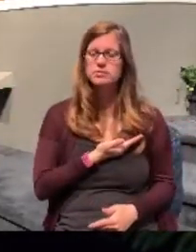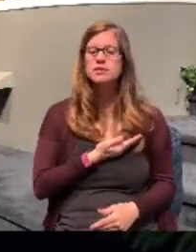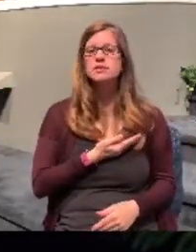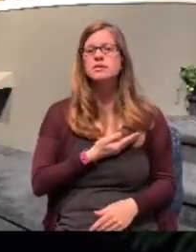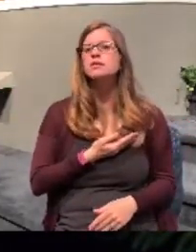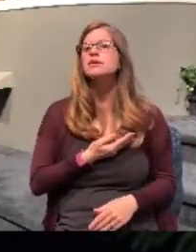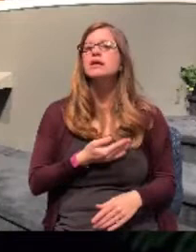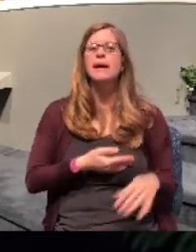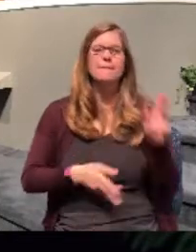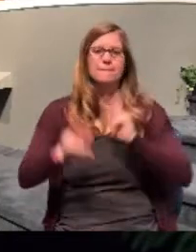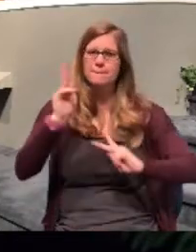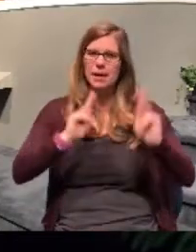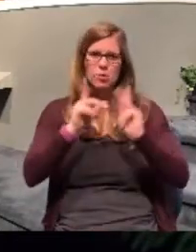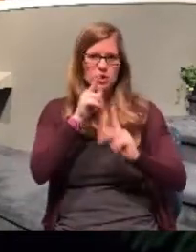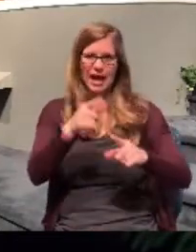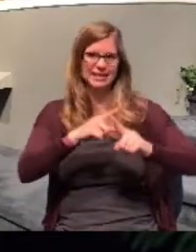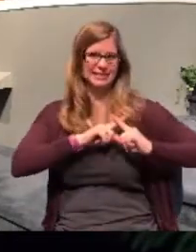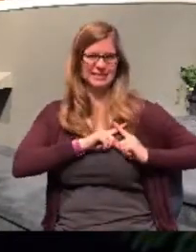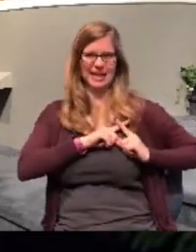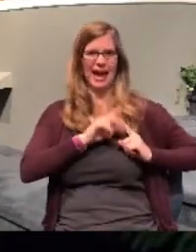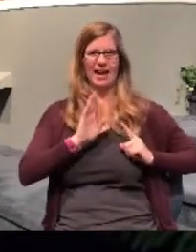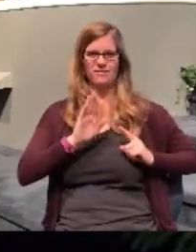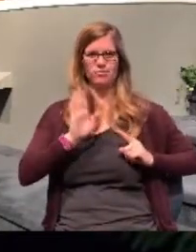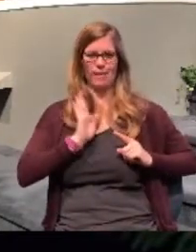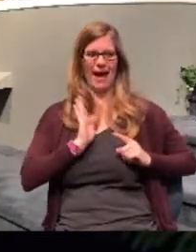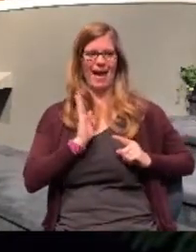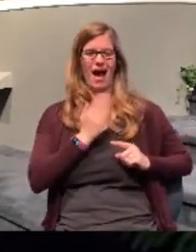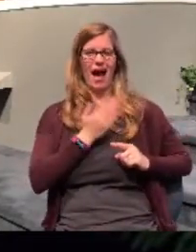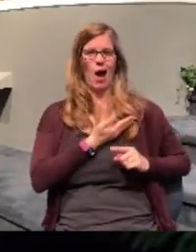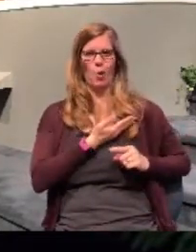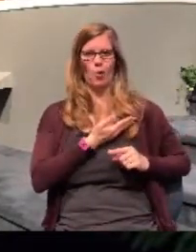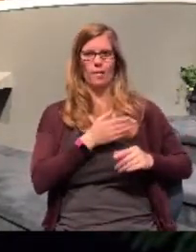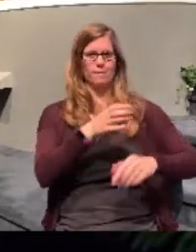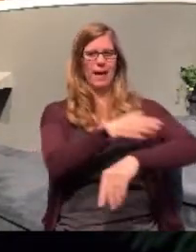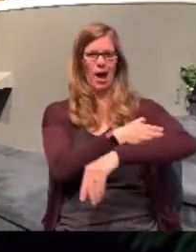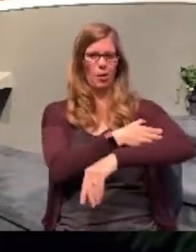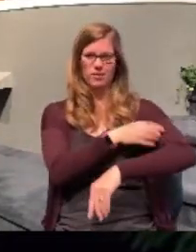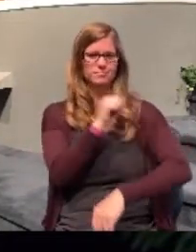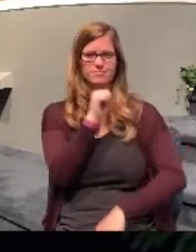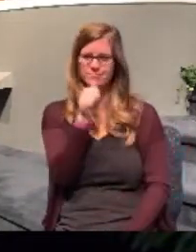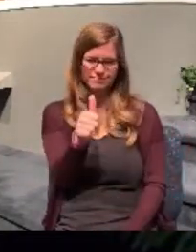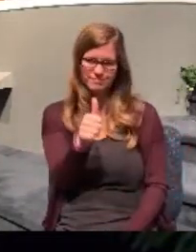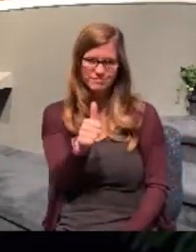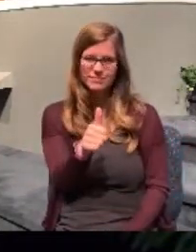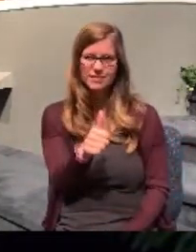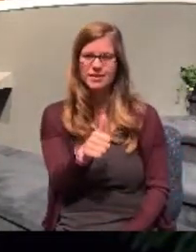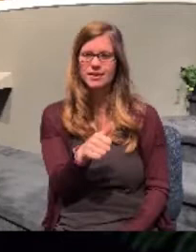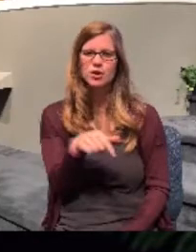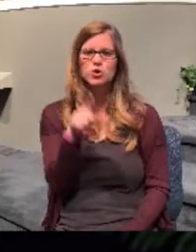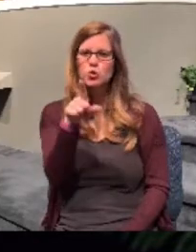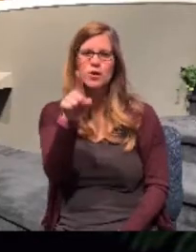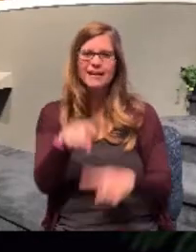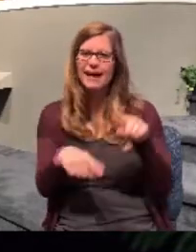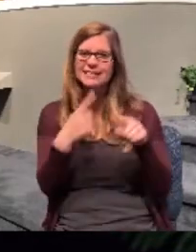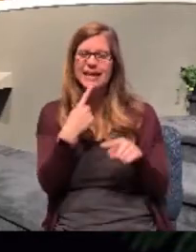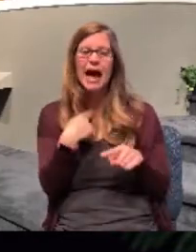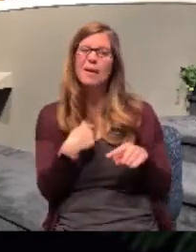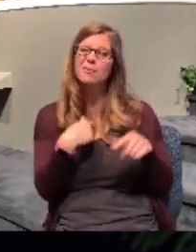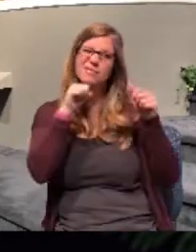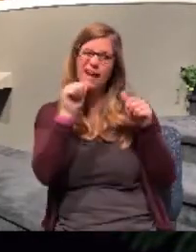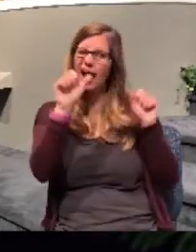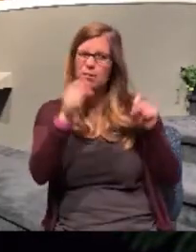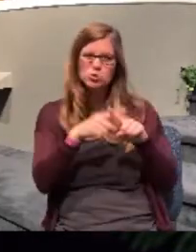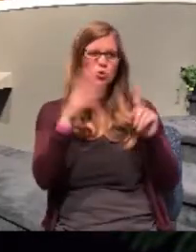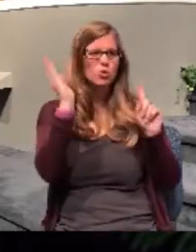People aren't saved by the power of our persuasion. You say, well, I wasn't able to convince him to receive Christ.